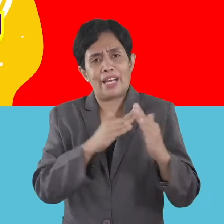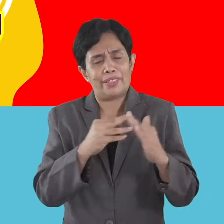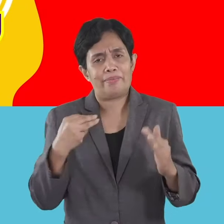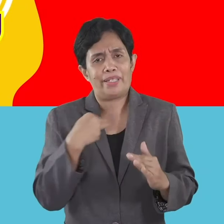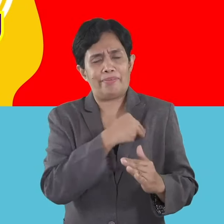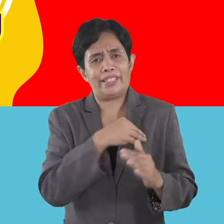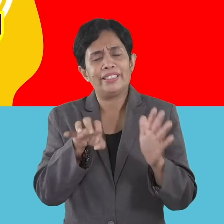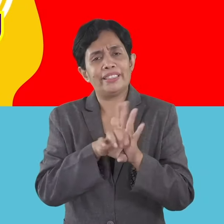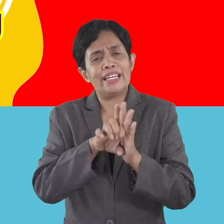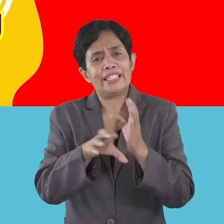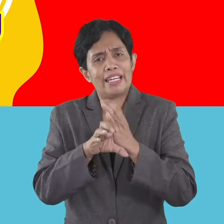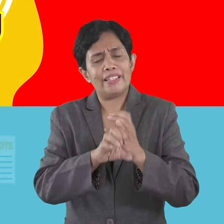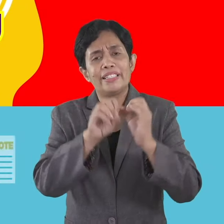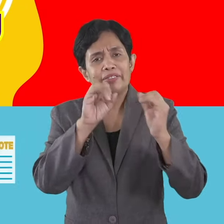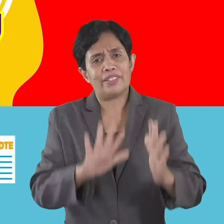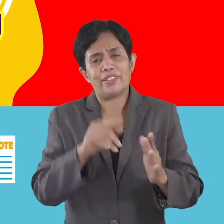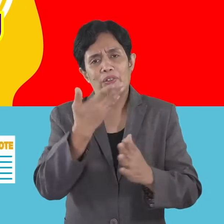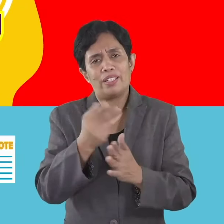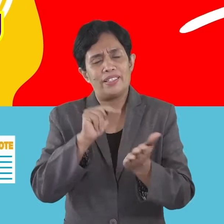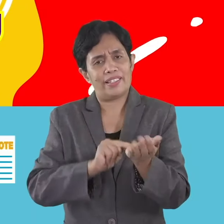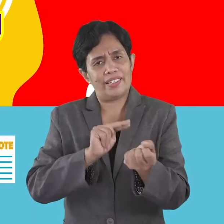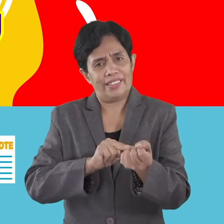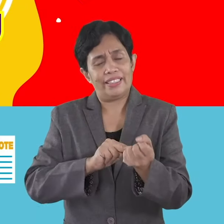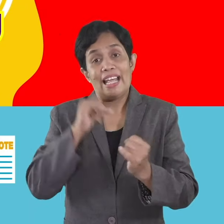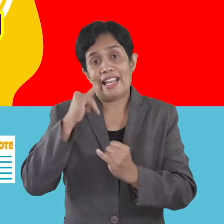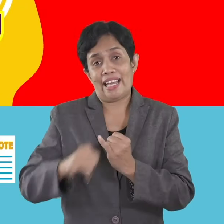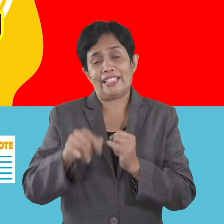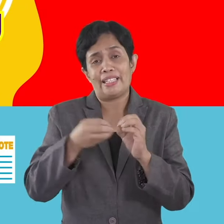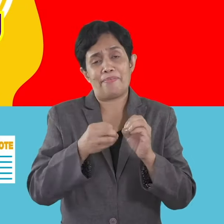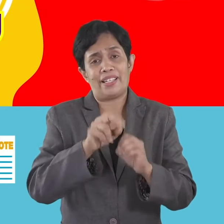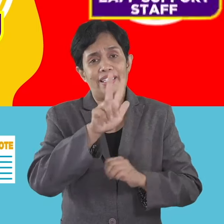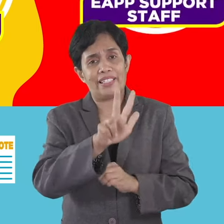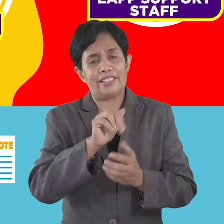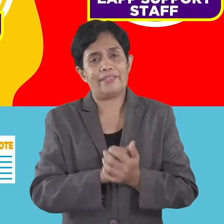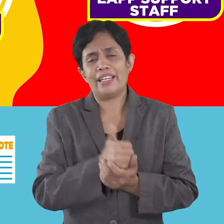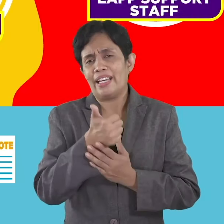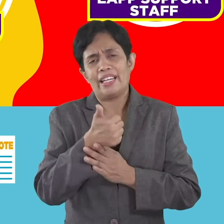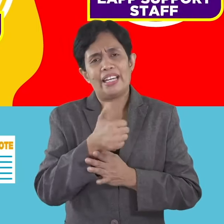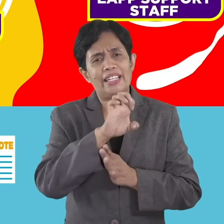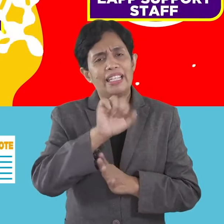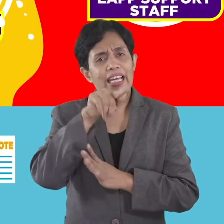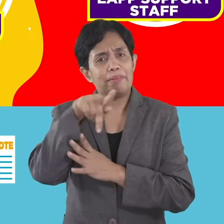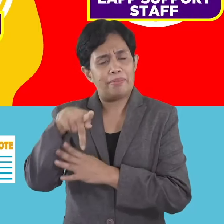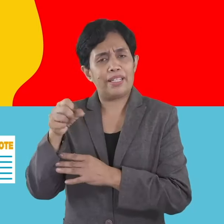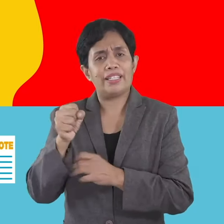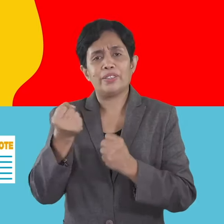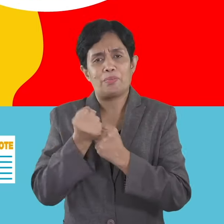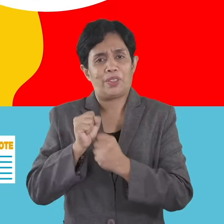caregiver or a nurse. And lastly, number 3, any EAPP support staff.